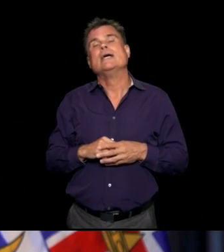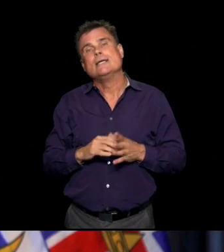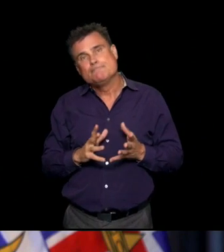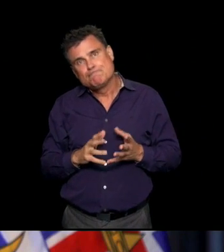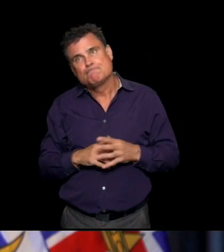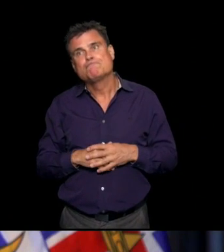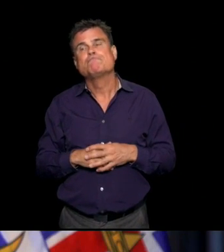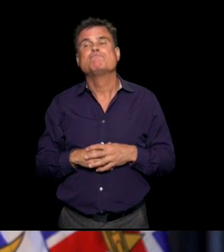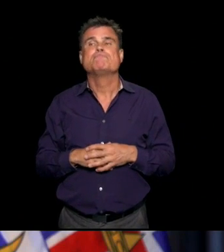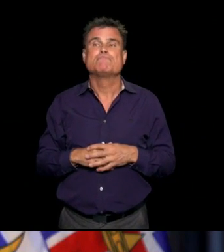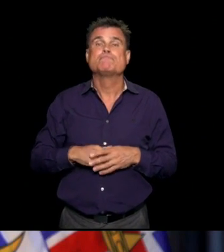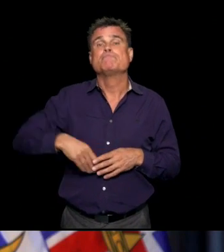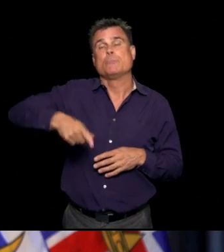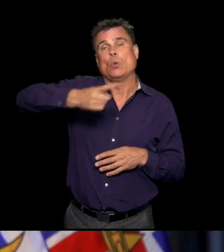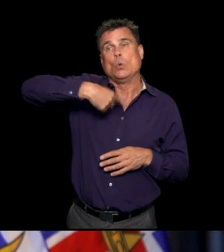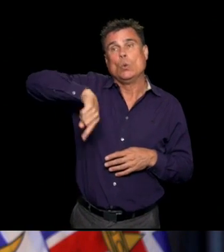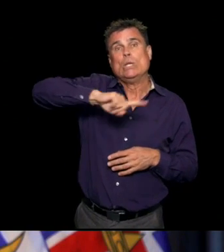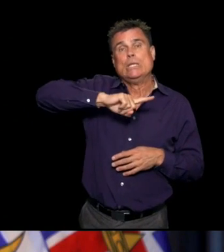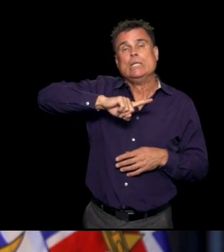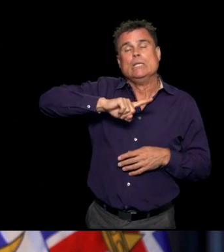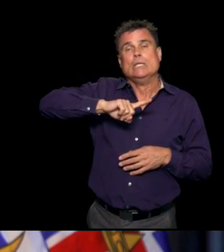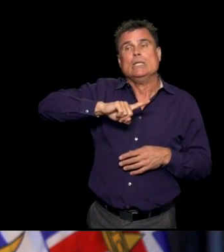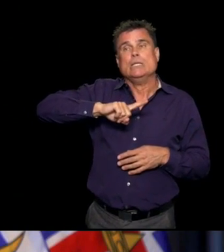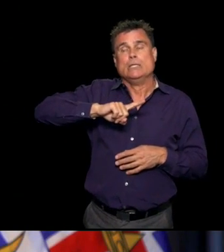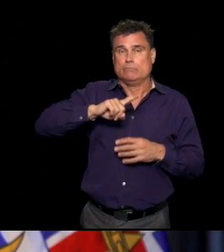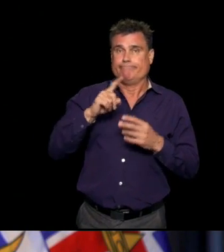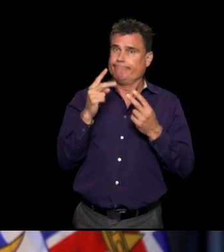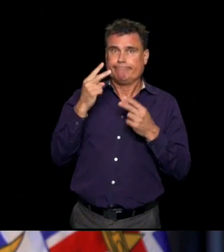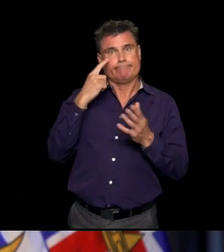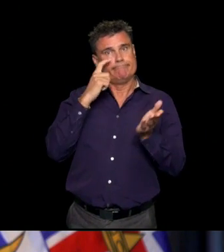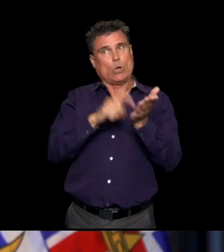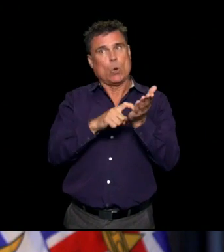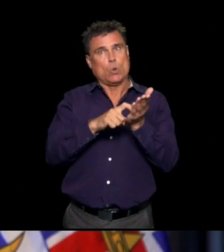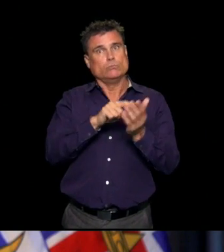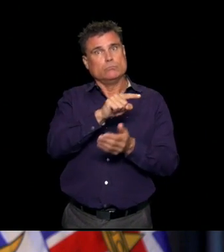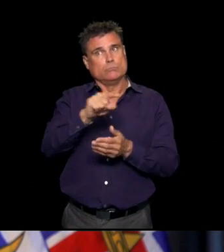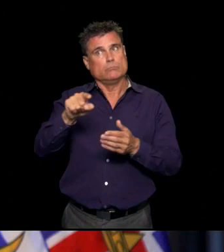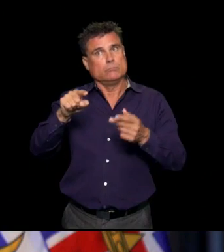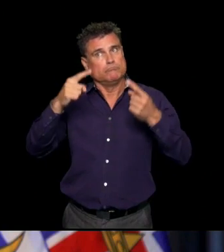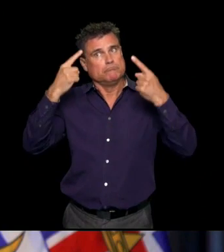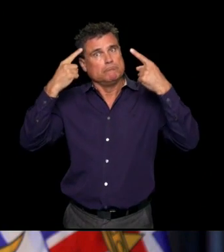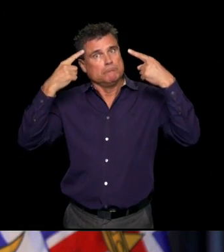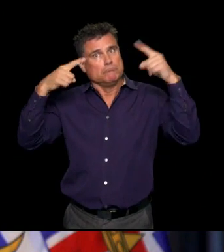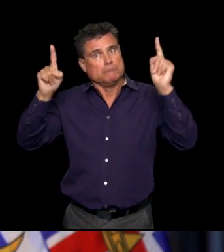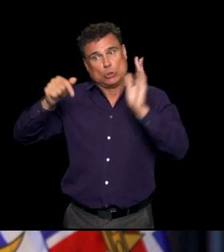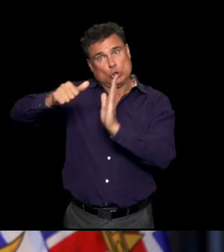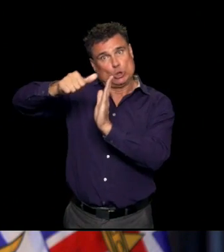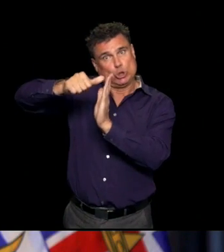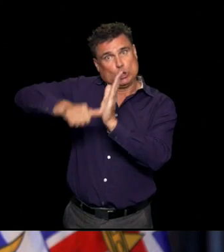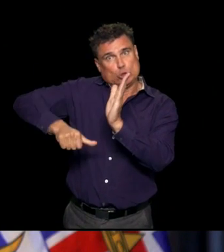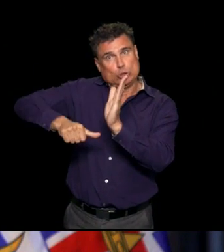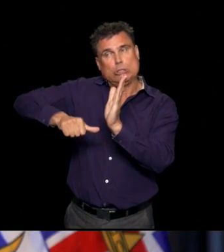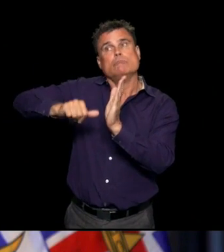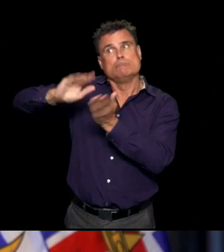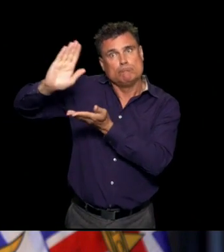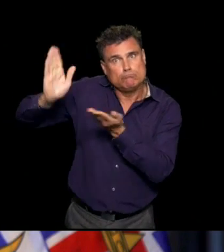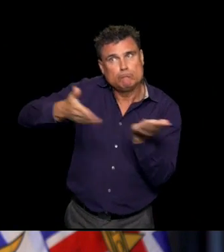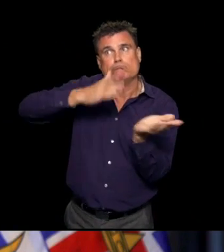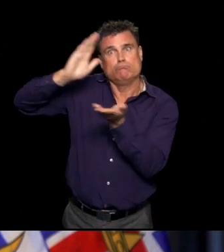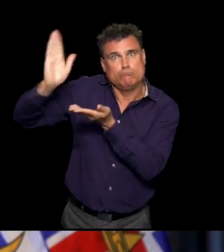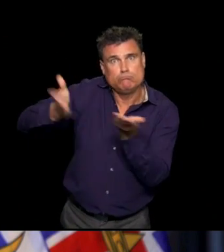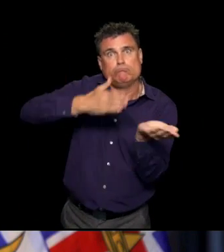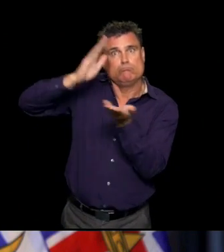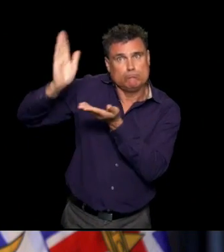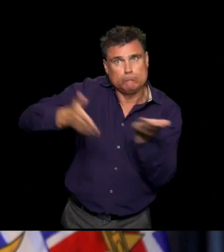with the COVID-19 pandemic, with progress on surgical renewal reported and continuing to show remarkable achievement,